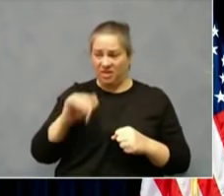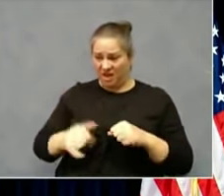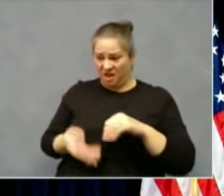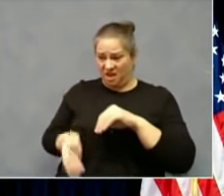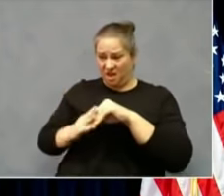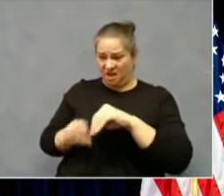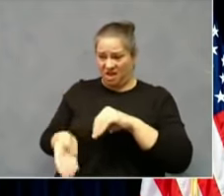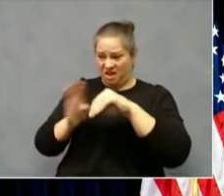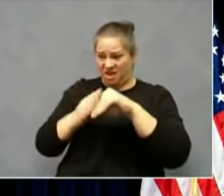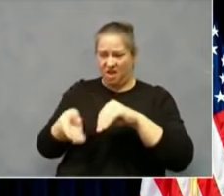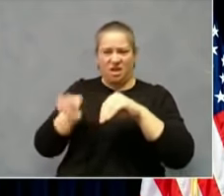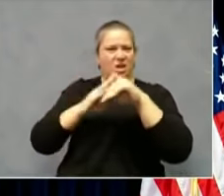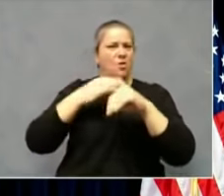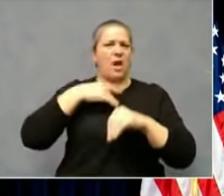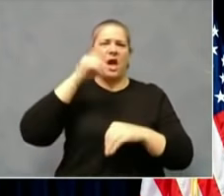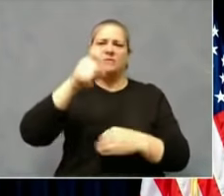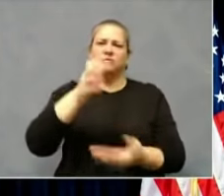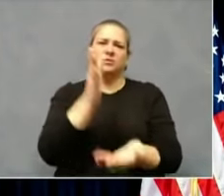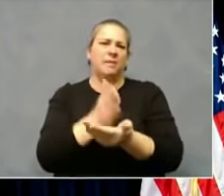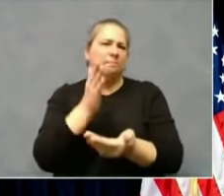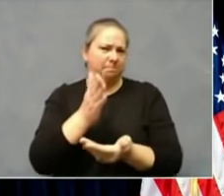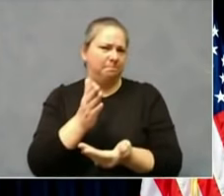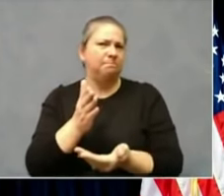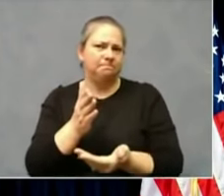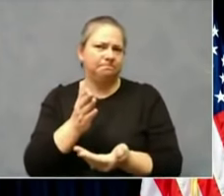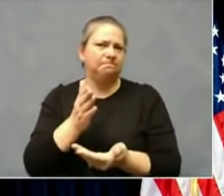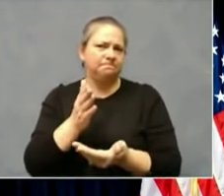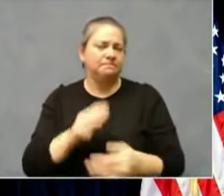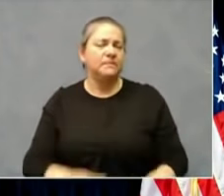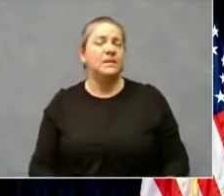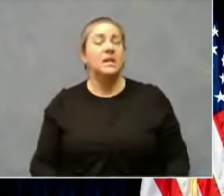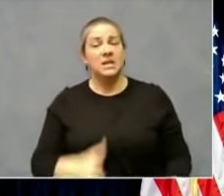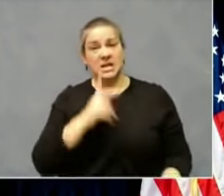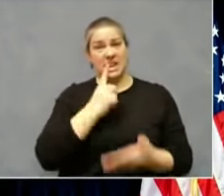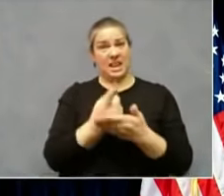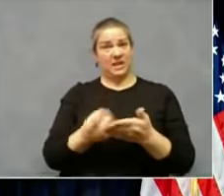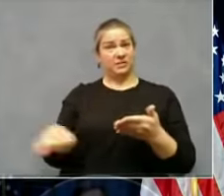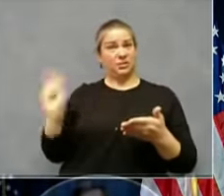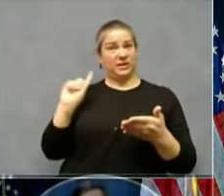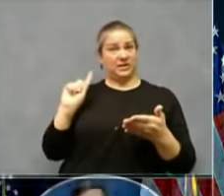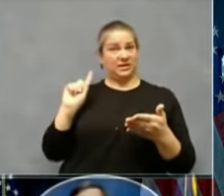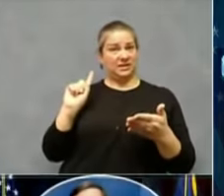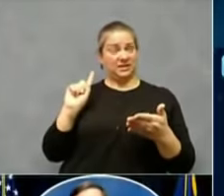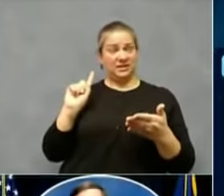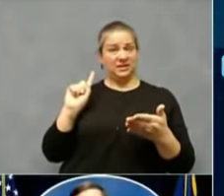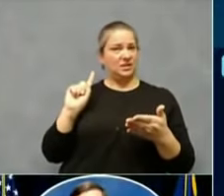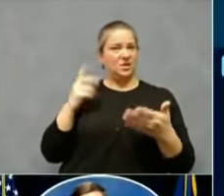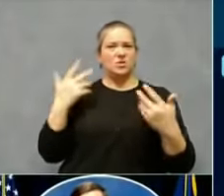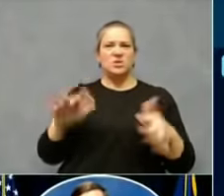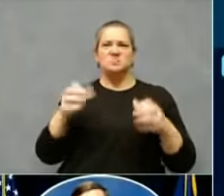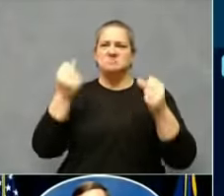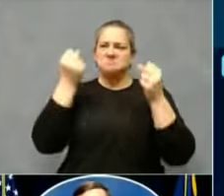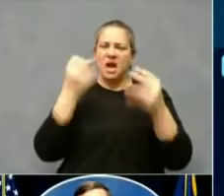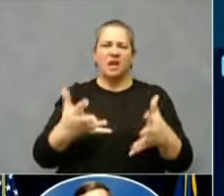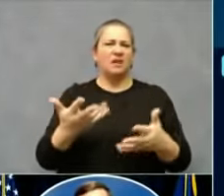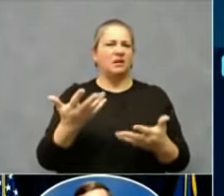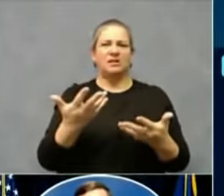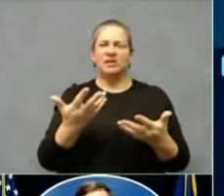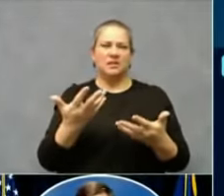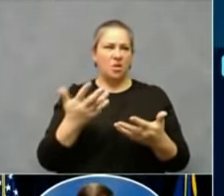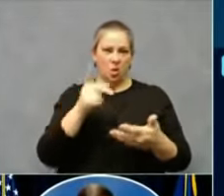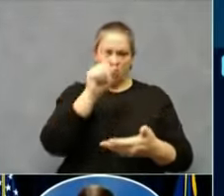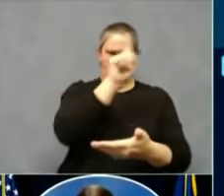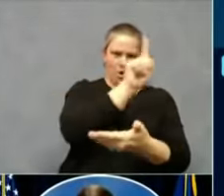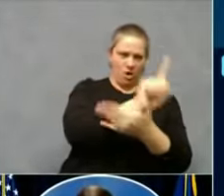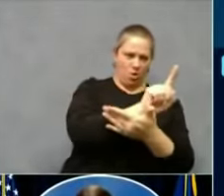last week, we had our most cases ever and it wasn't close. For the first time in a week, we had over 20